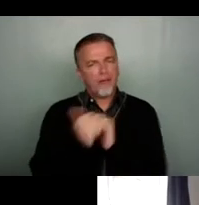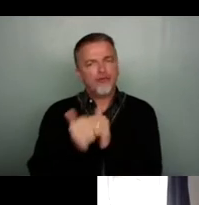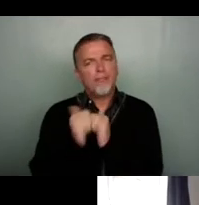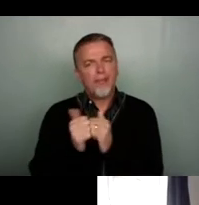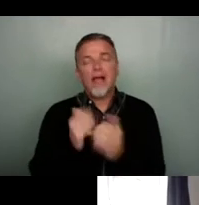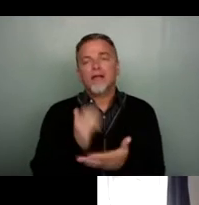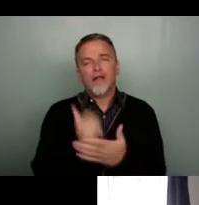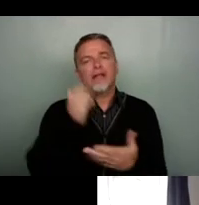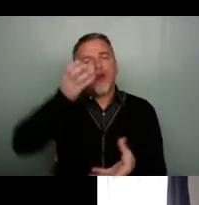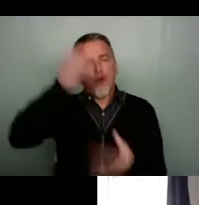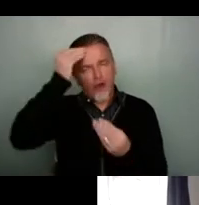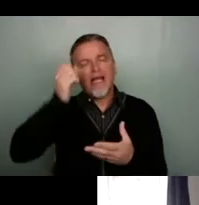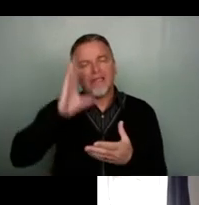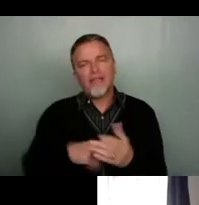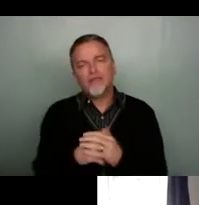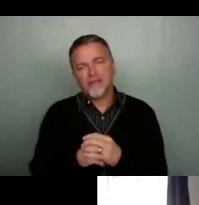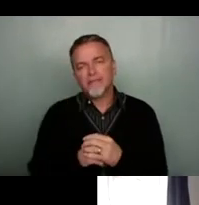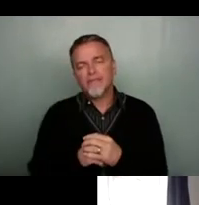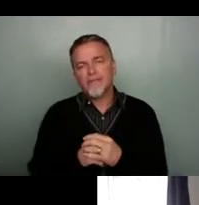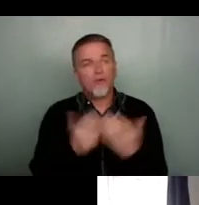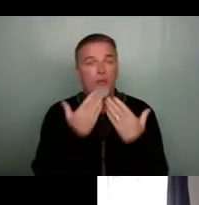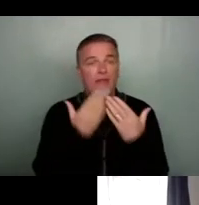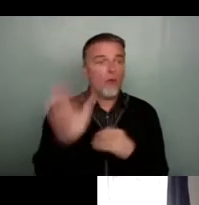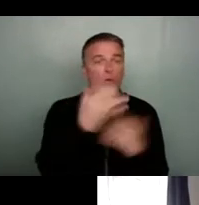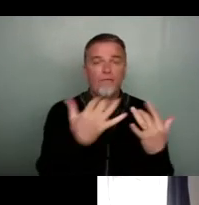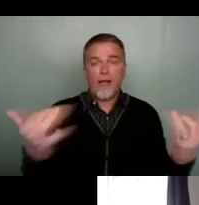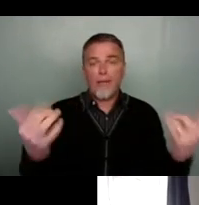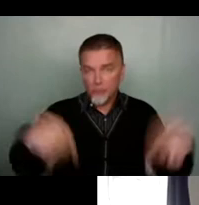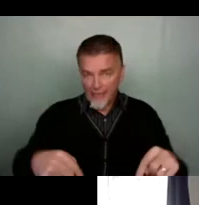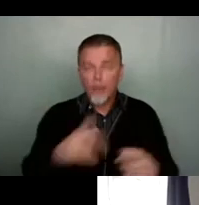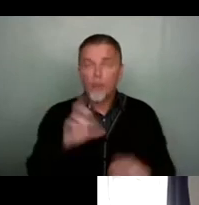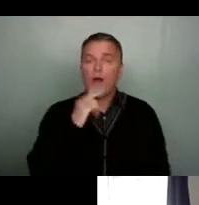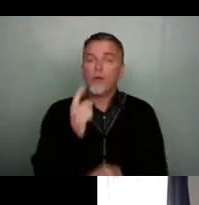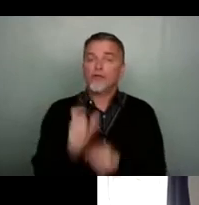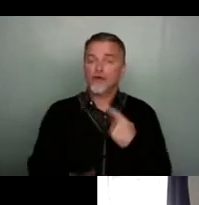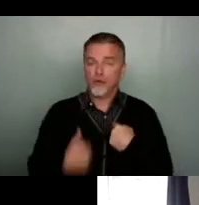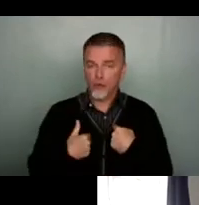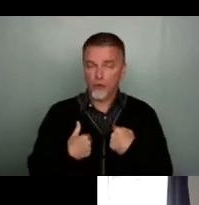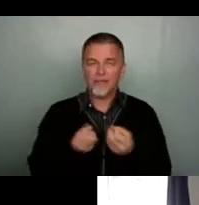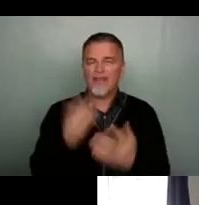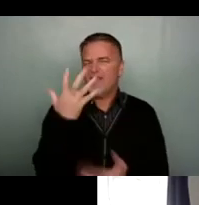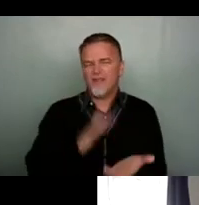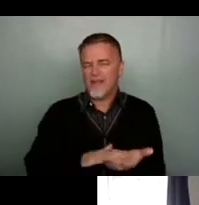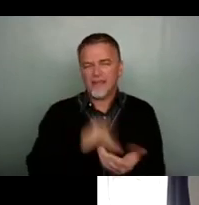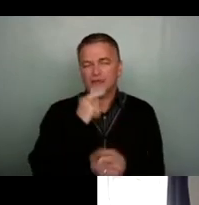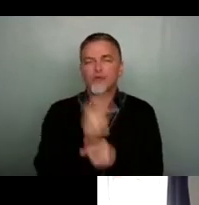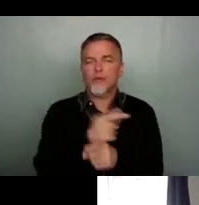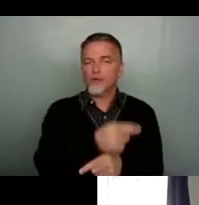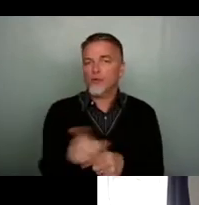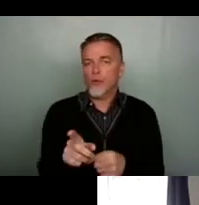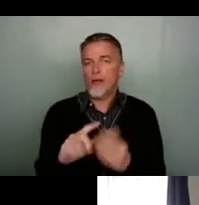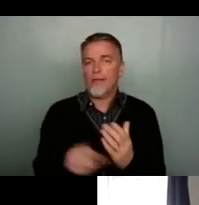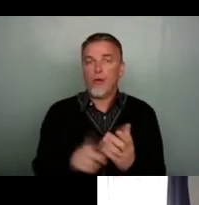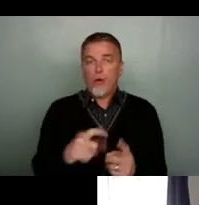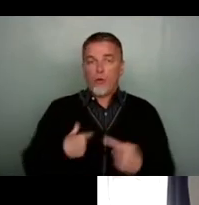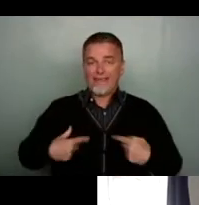a great learning experience. So thank you all for coming today. And what I'm going to do is spend five minutes or so talking to you about what